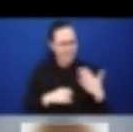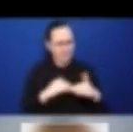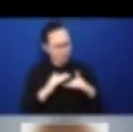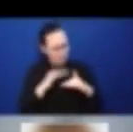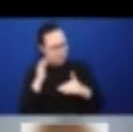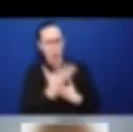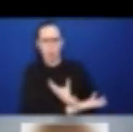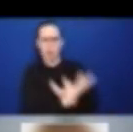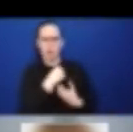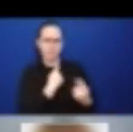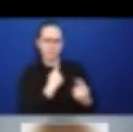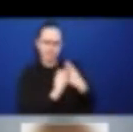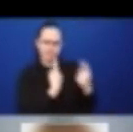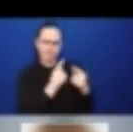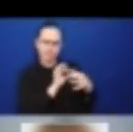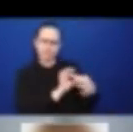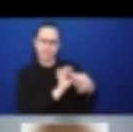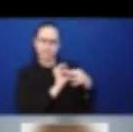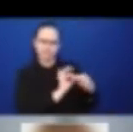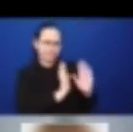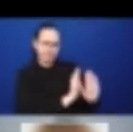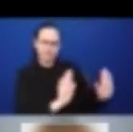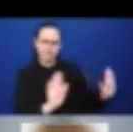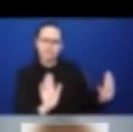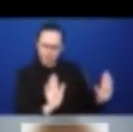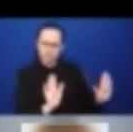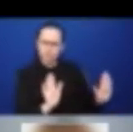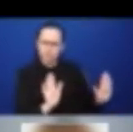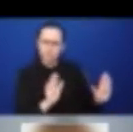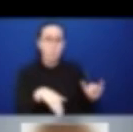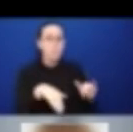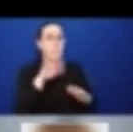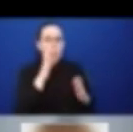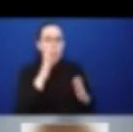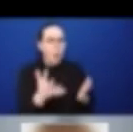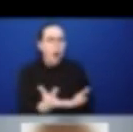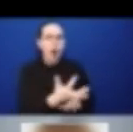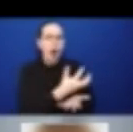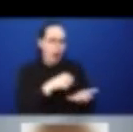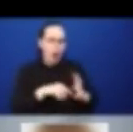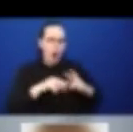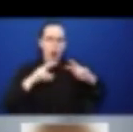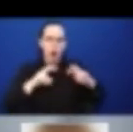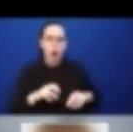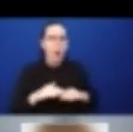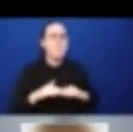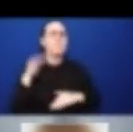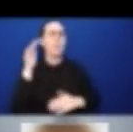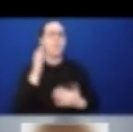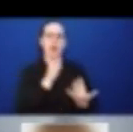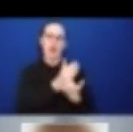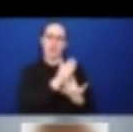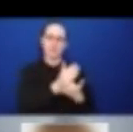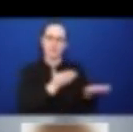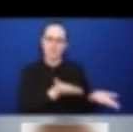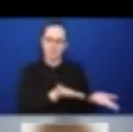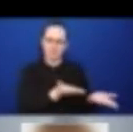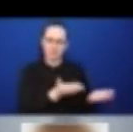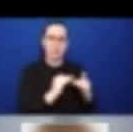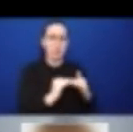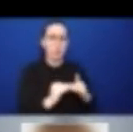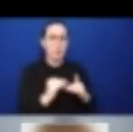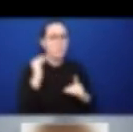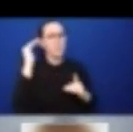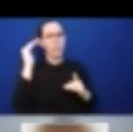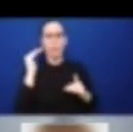to expand on our data with increased access, with increased analytical insights, and of course, with a